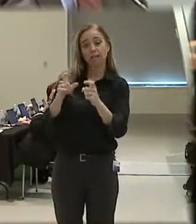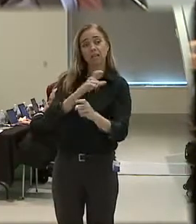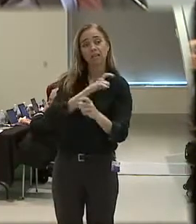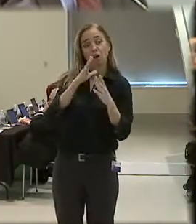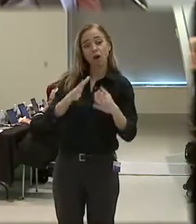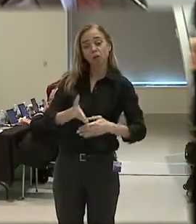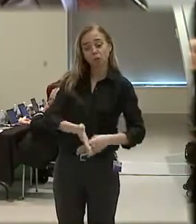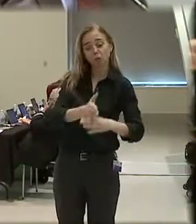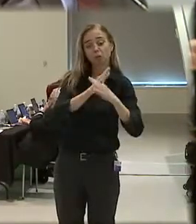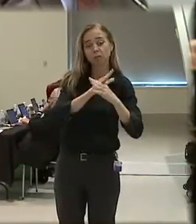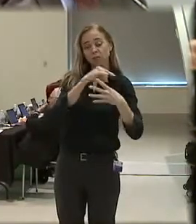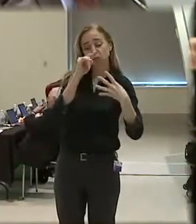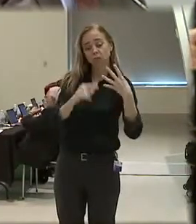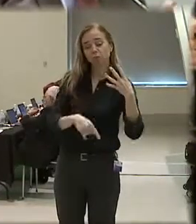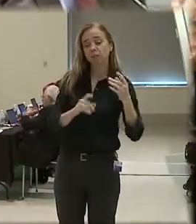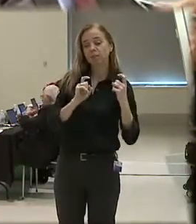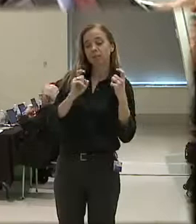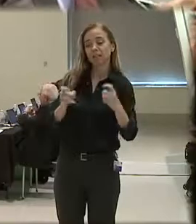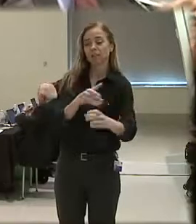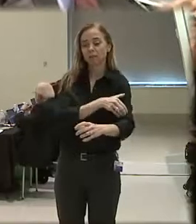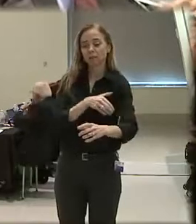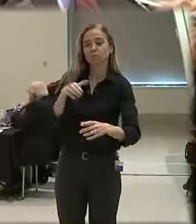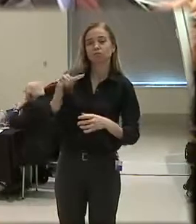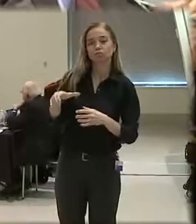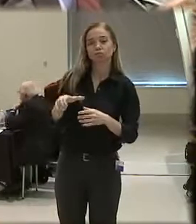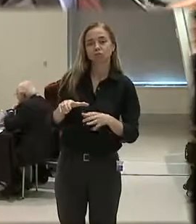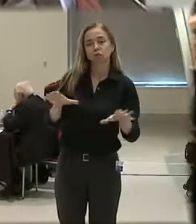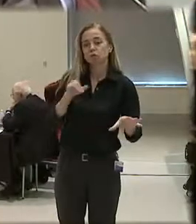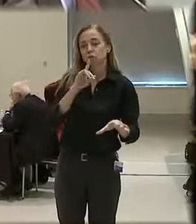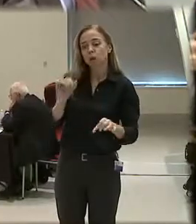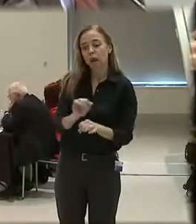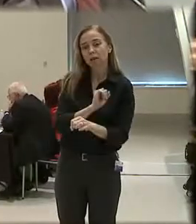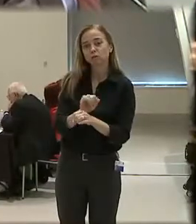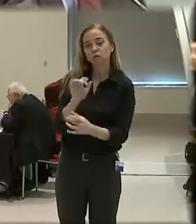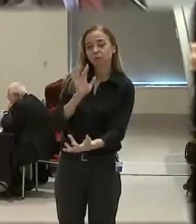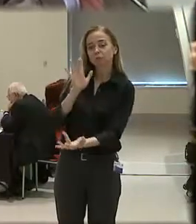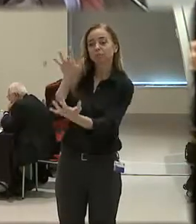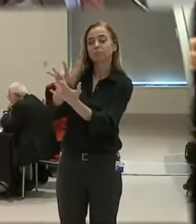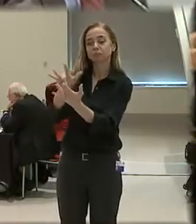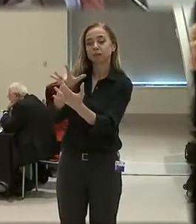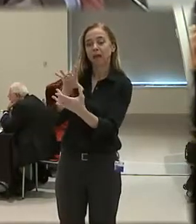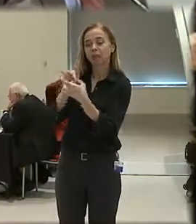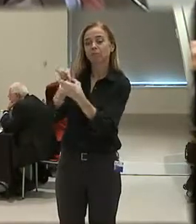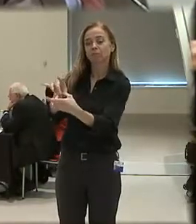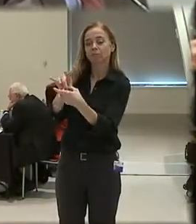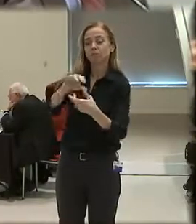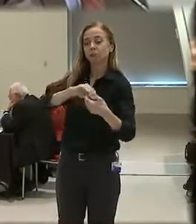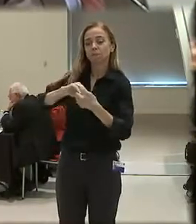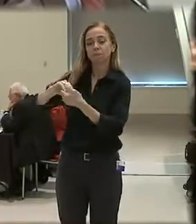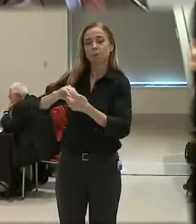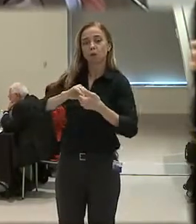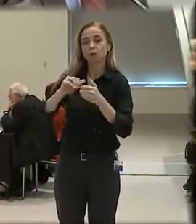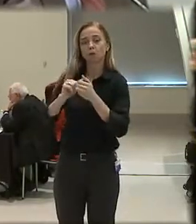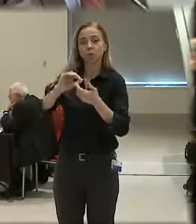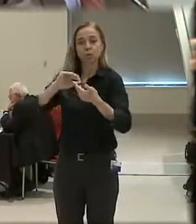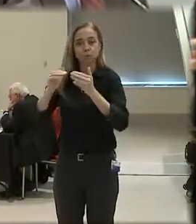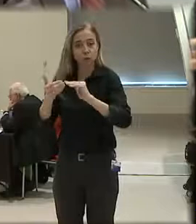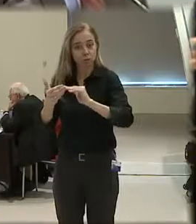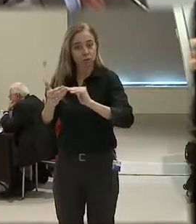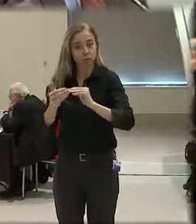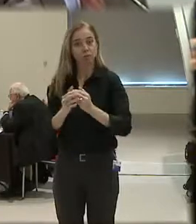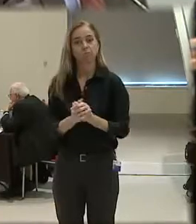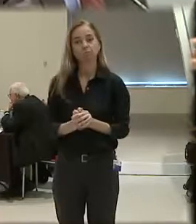the protections that will give them the strength to actually reach out to the community as partners. With all of that said,